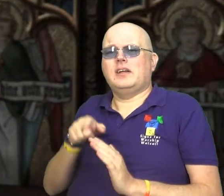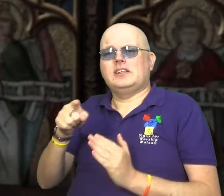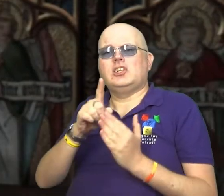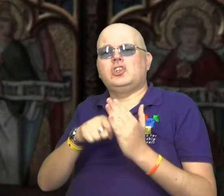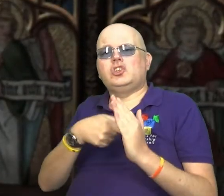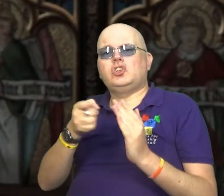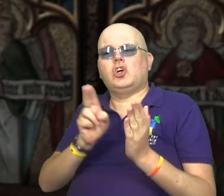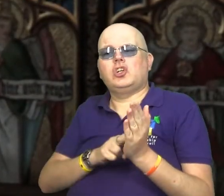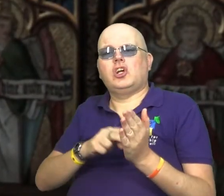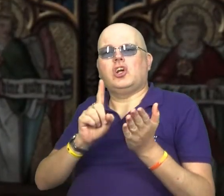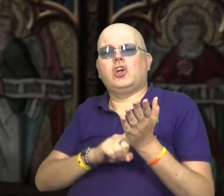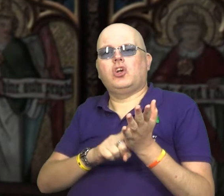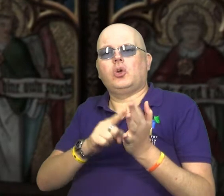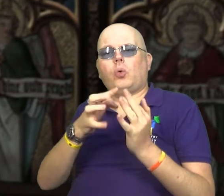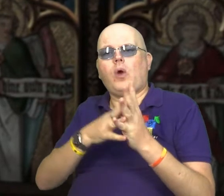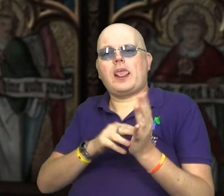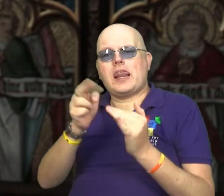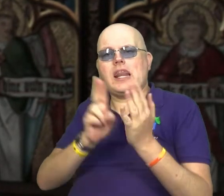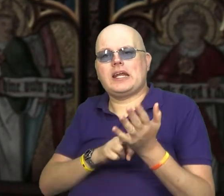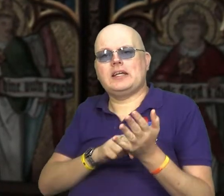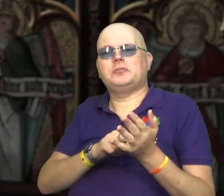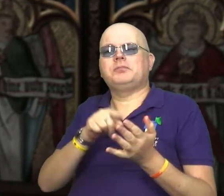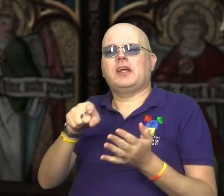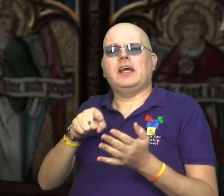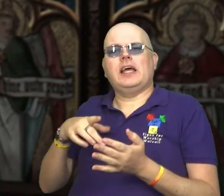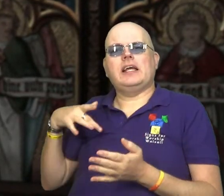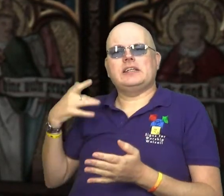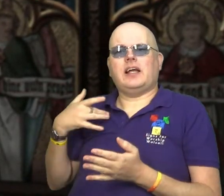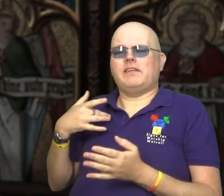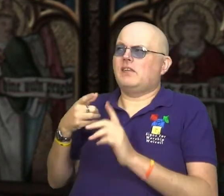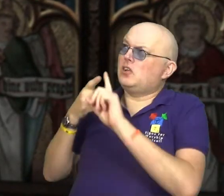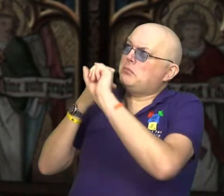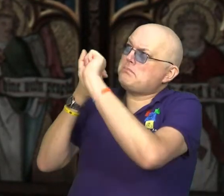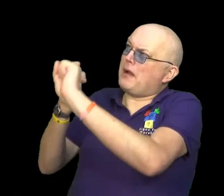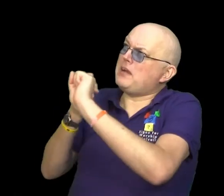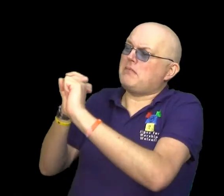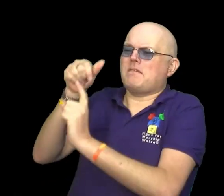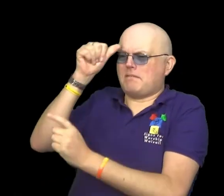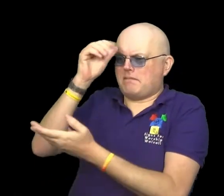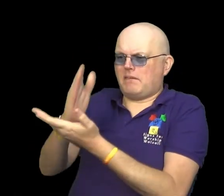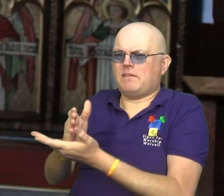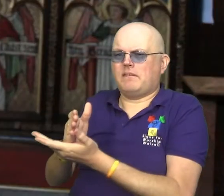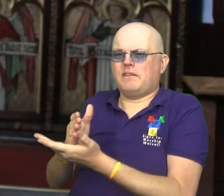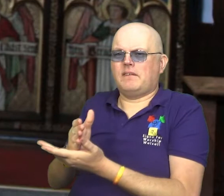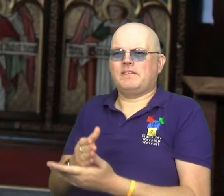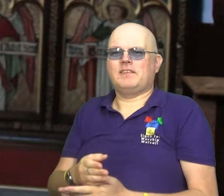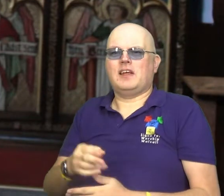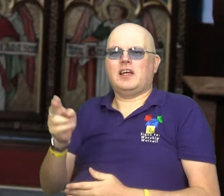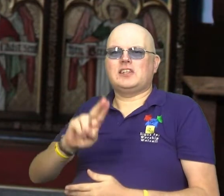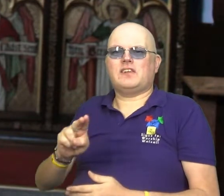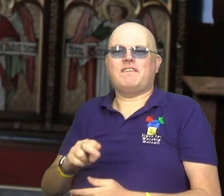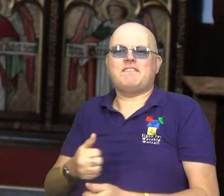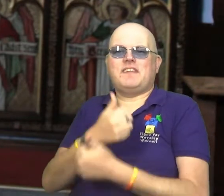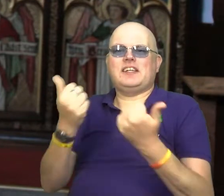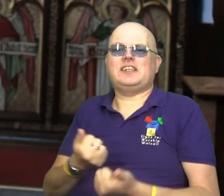This is John Llewellyn, and his is a story of lifelong, reliant and dependable faith. I left school at